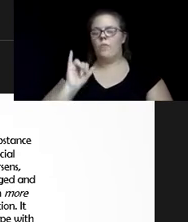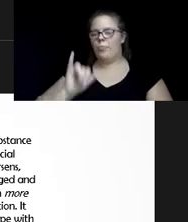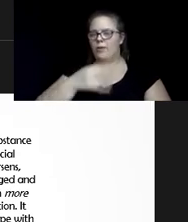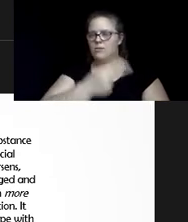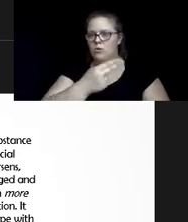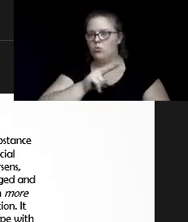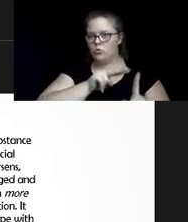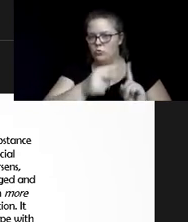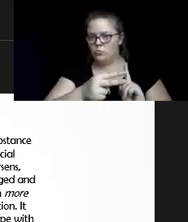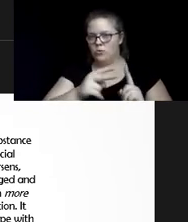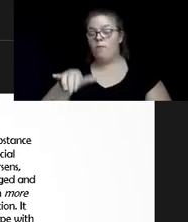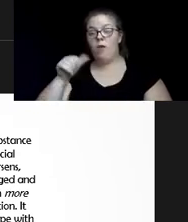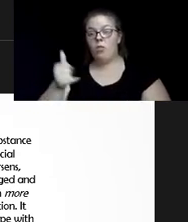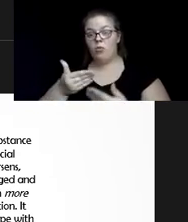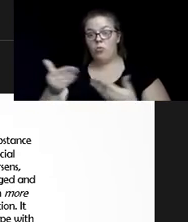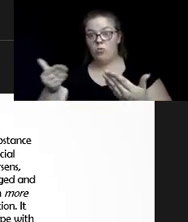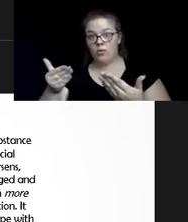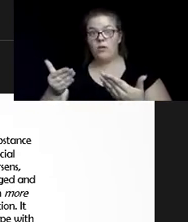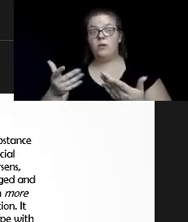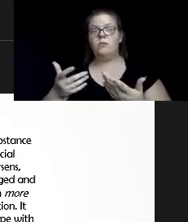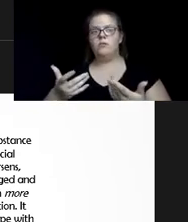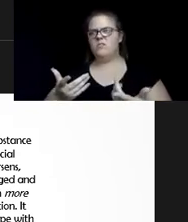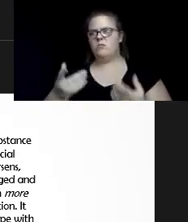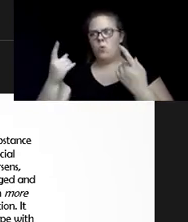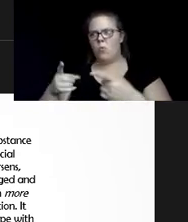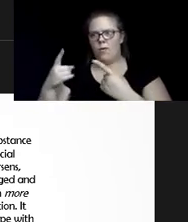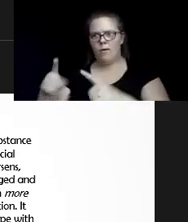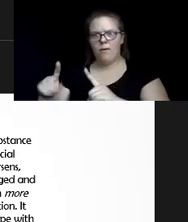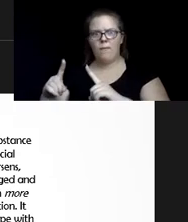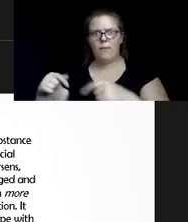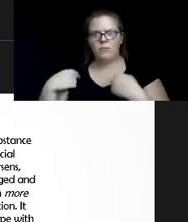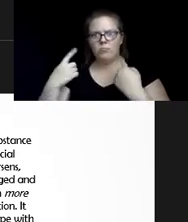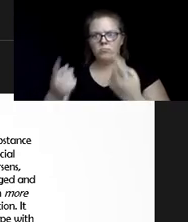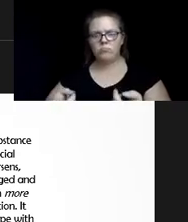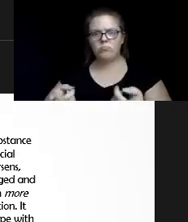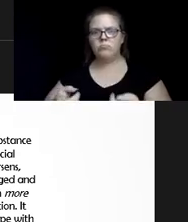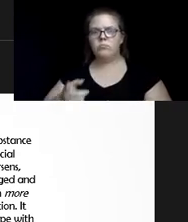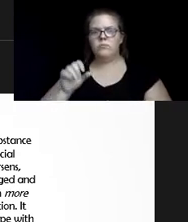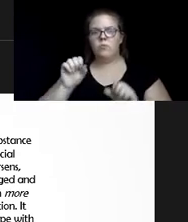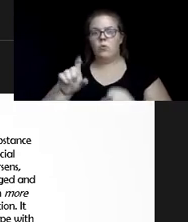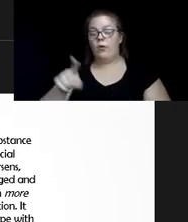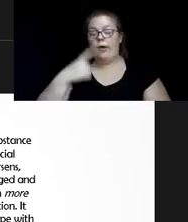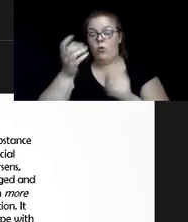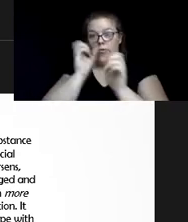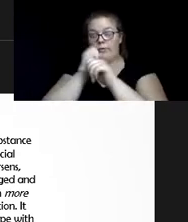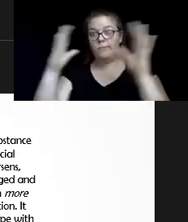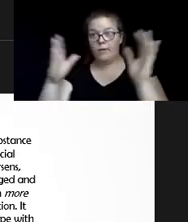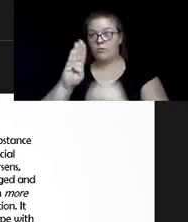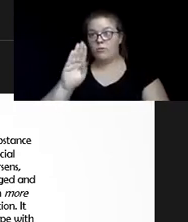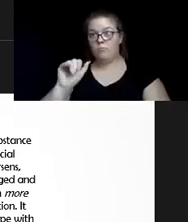The other things that put them at risk is what now happens in their tiny life. Now you can imagine, they're baby born. Um,